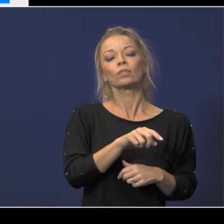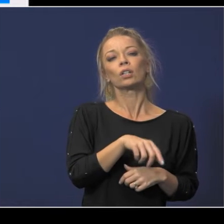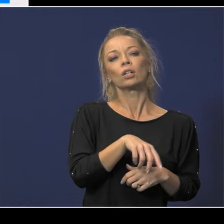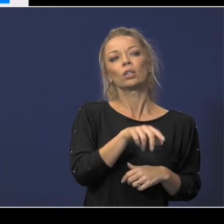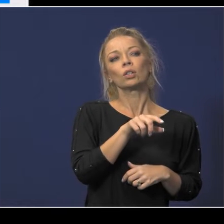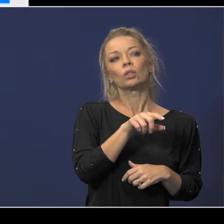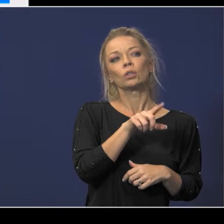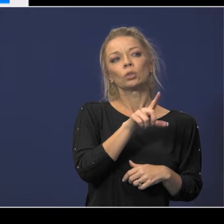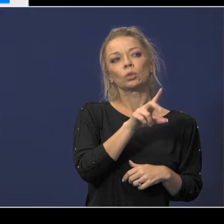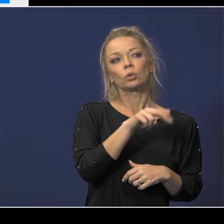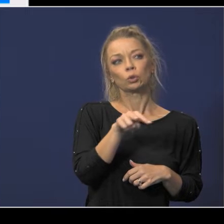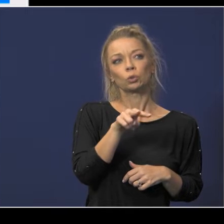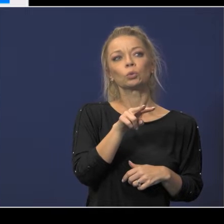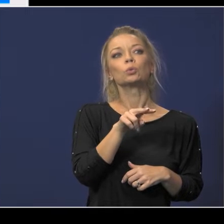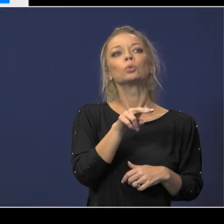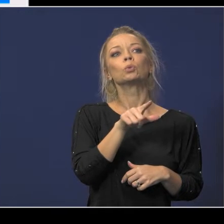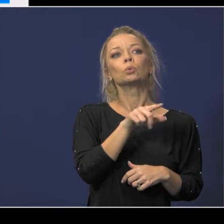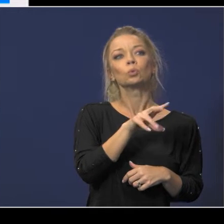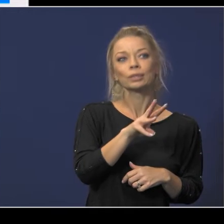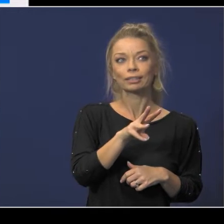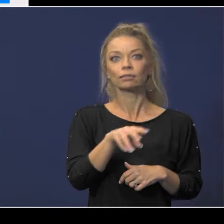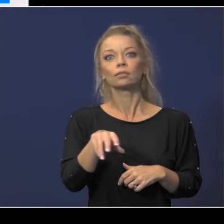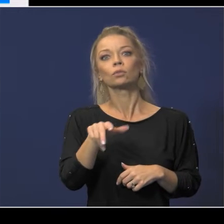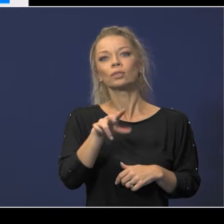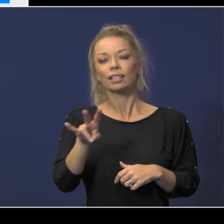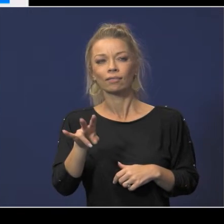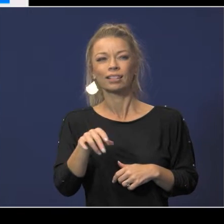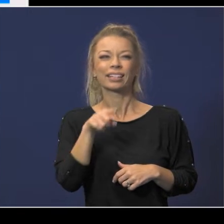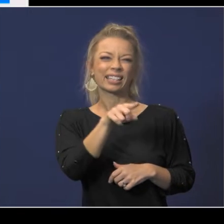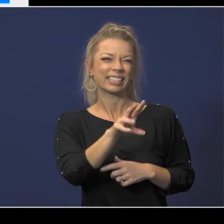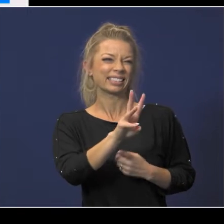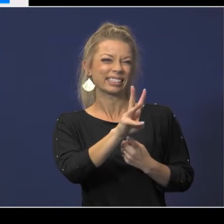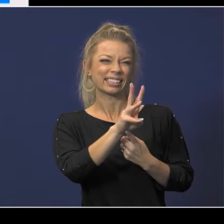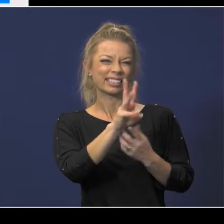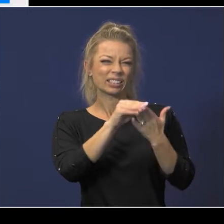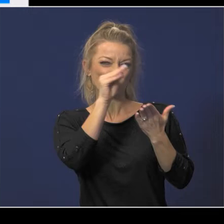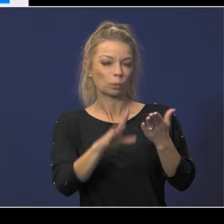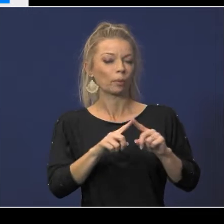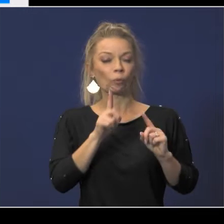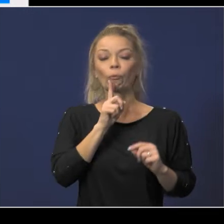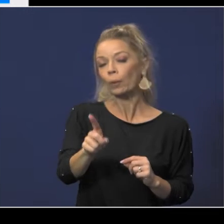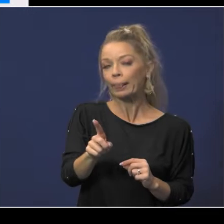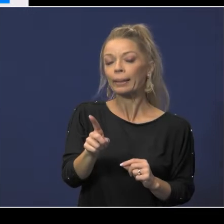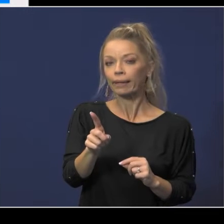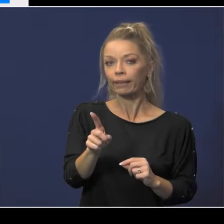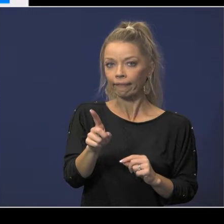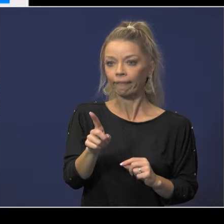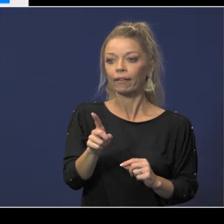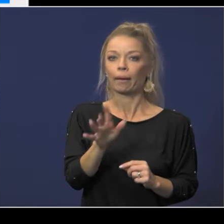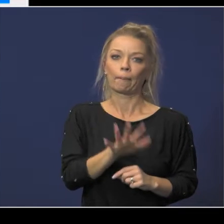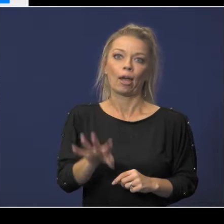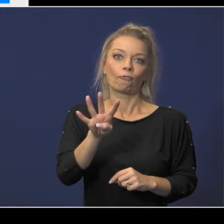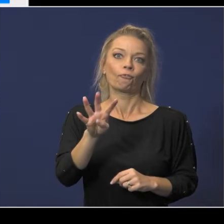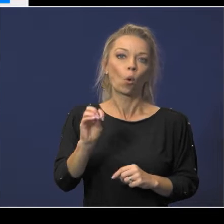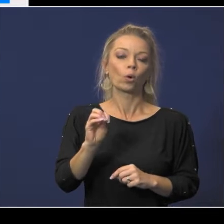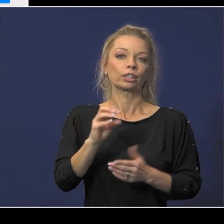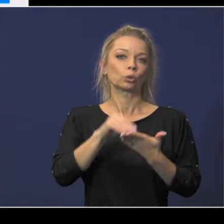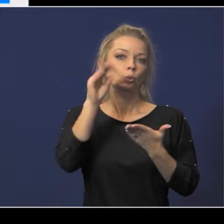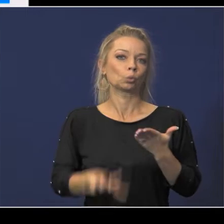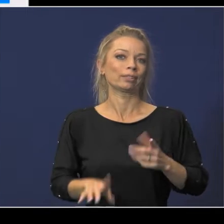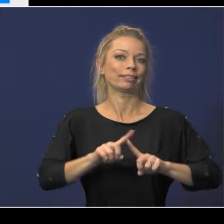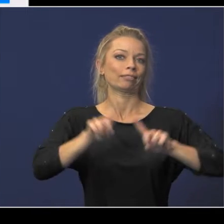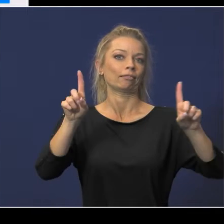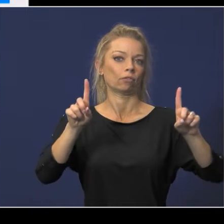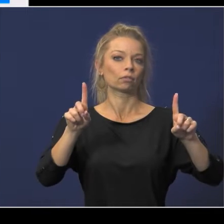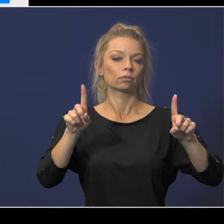26 27 on this by six students but again it's already off by 40 ish and growing so this is just what they